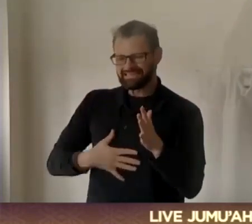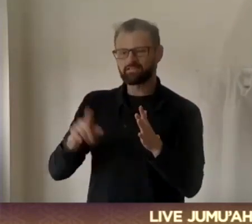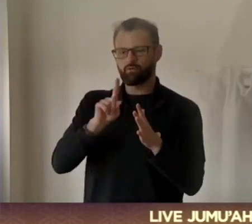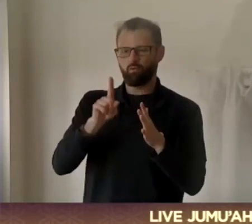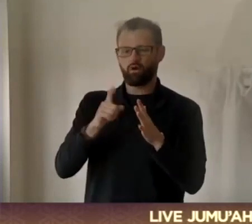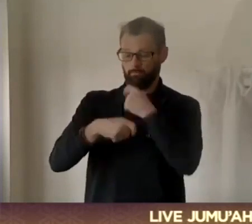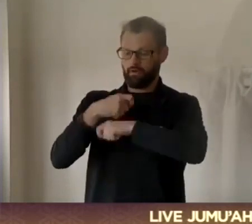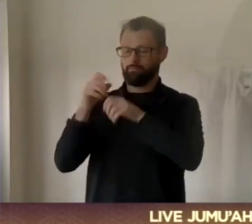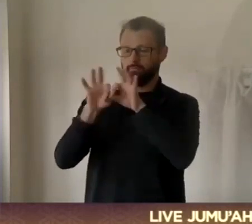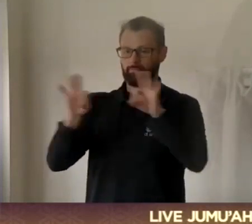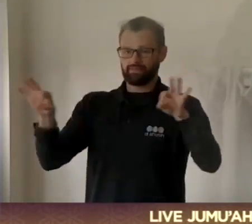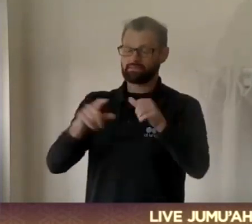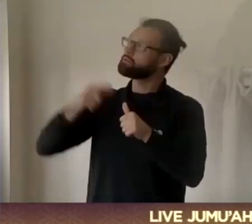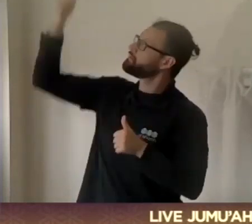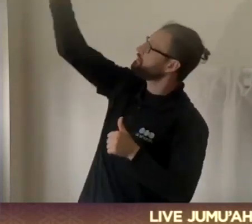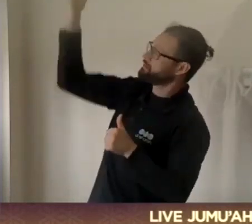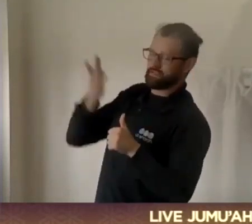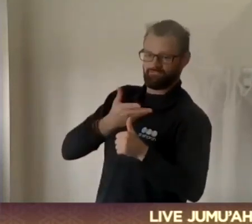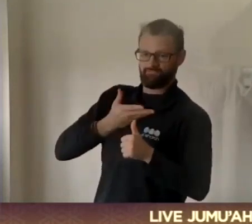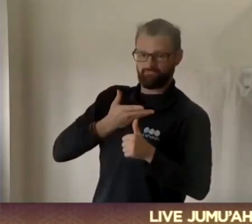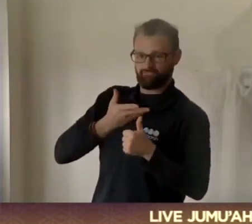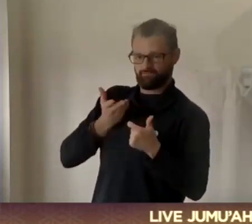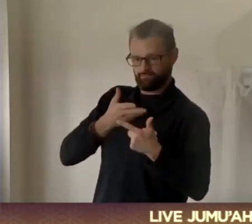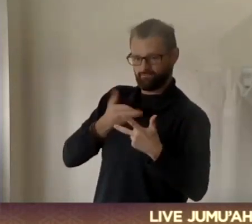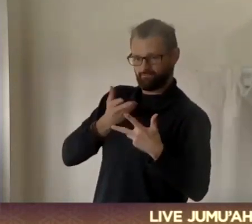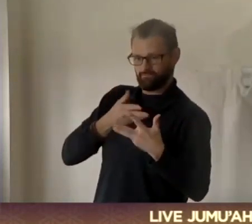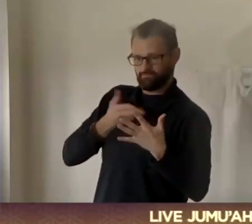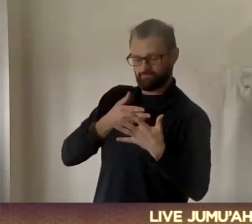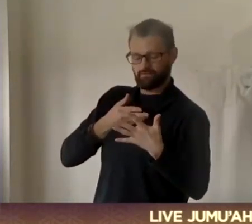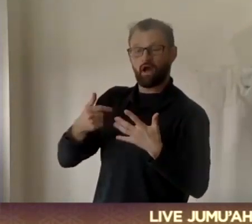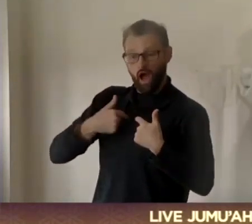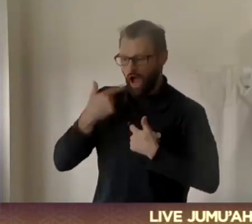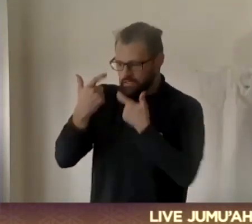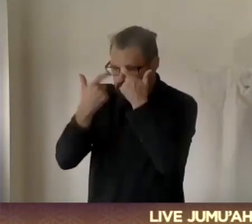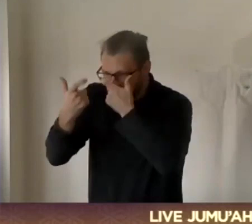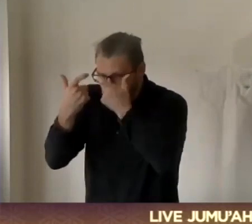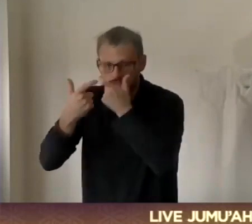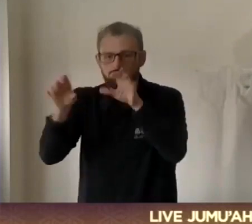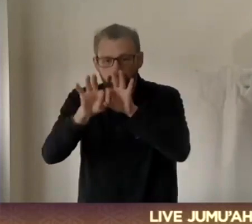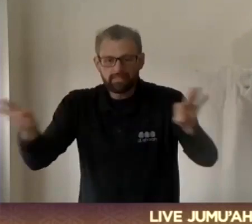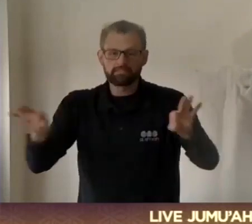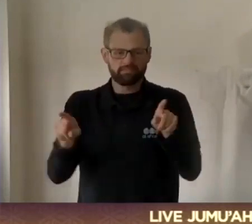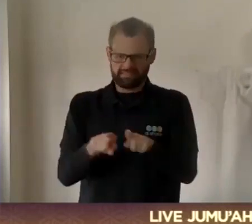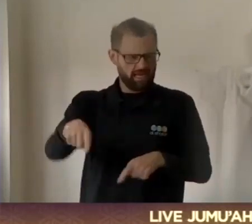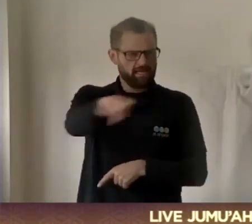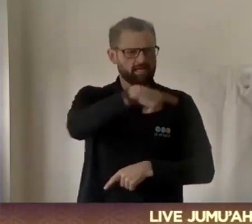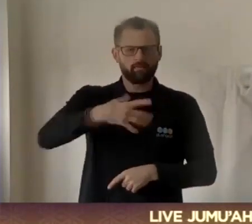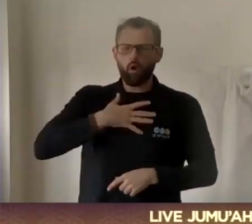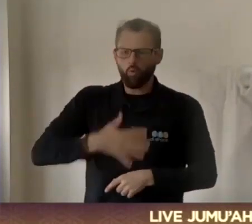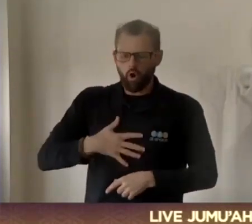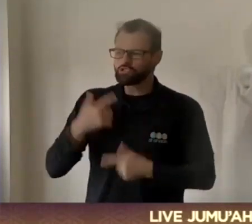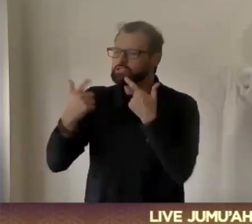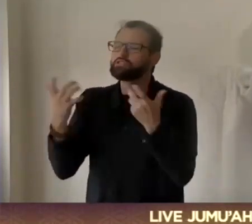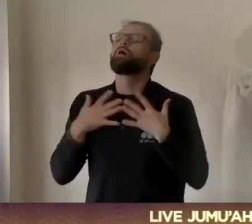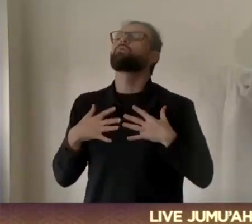that are given by Allah subhanahu wa ta'ala. I am in search of peace and so are you. I would like to see a